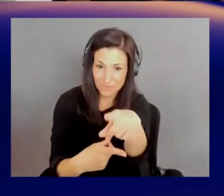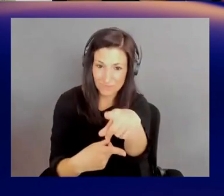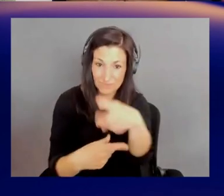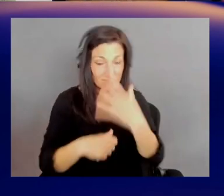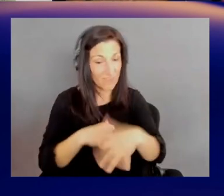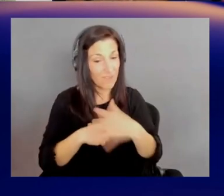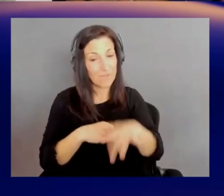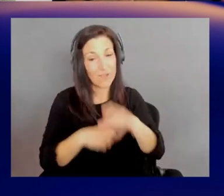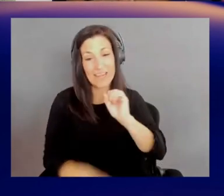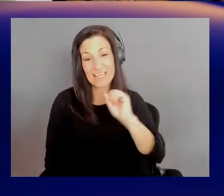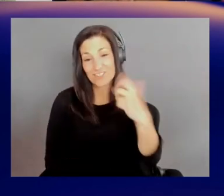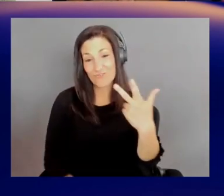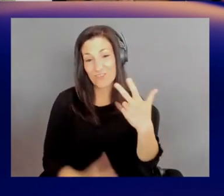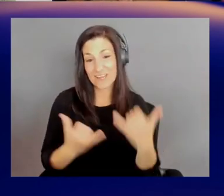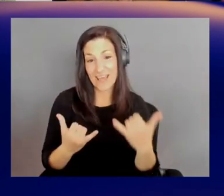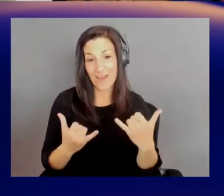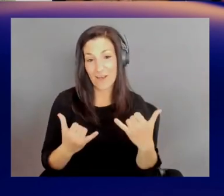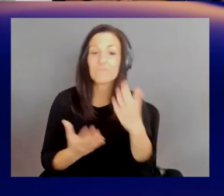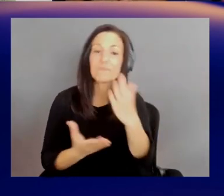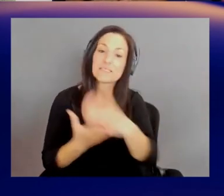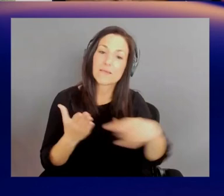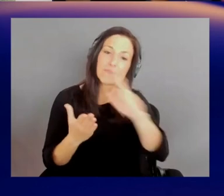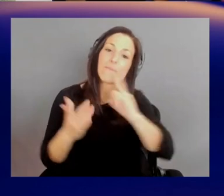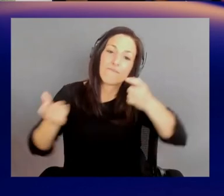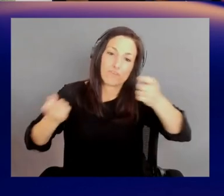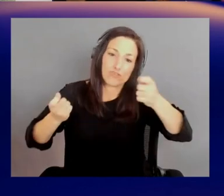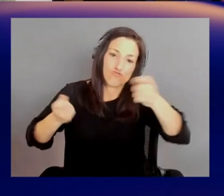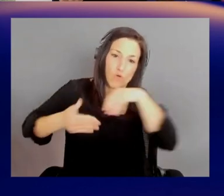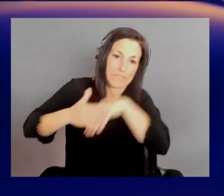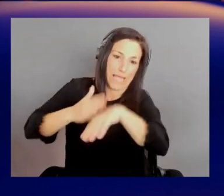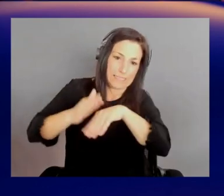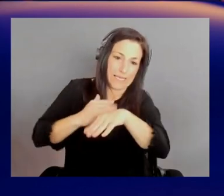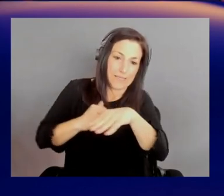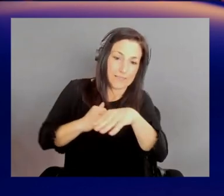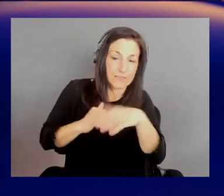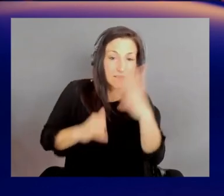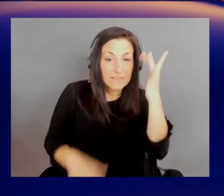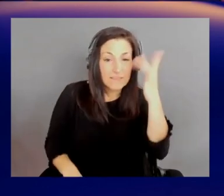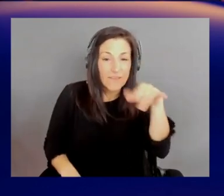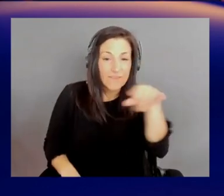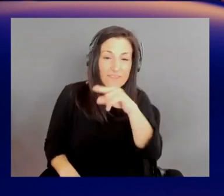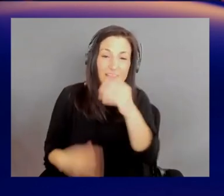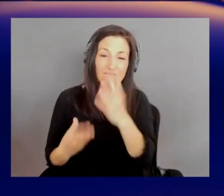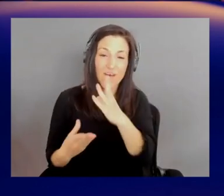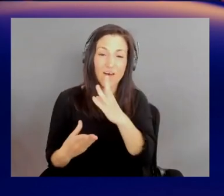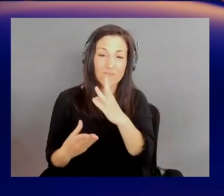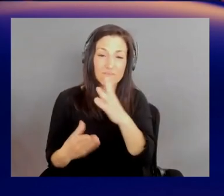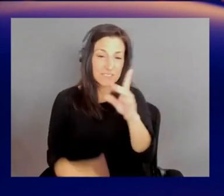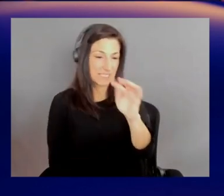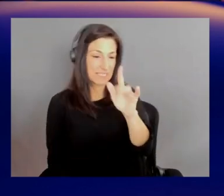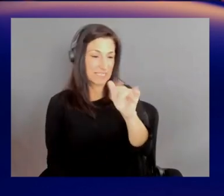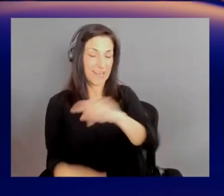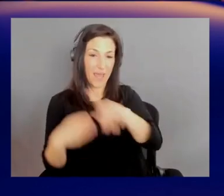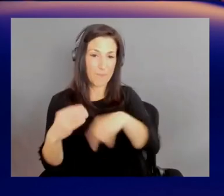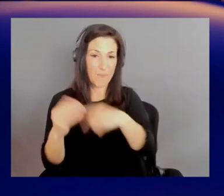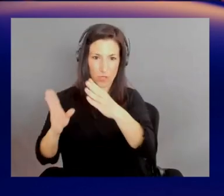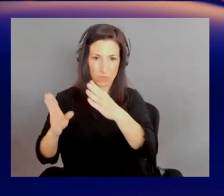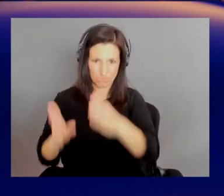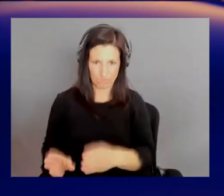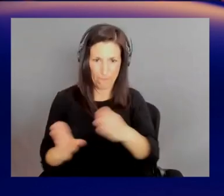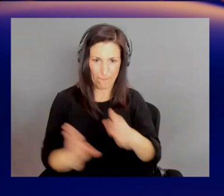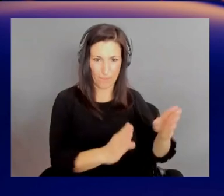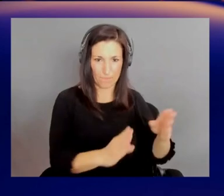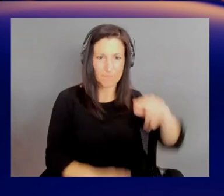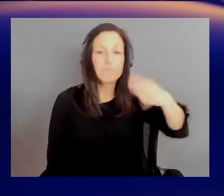Some of those data are obligately controlled access, simply because they involve data about humans. PII? Yeah, PHI.